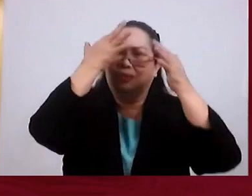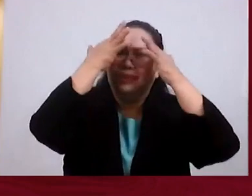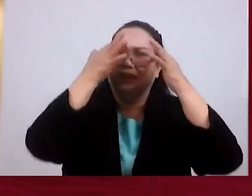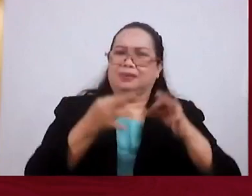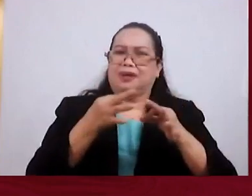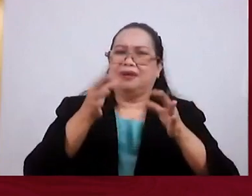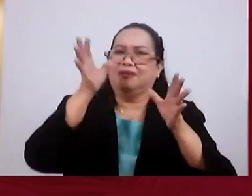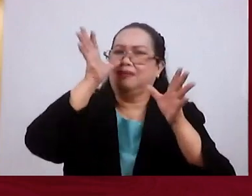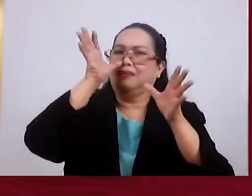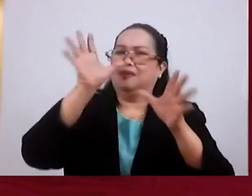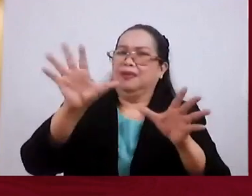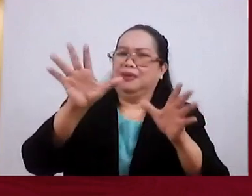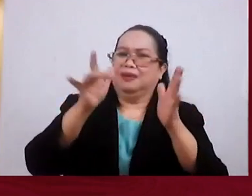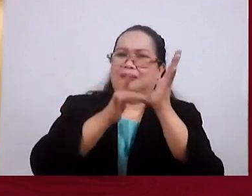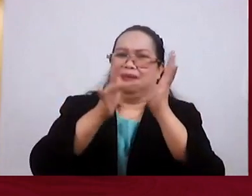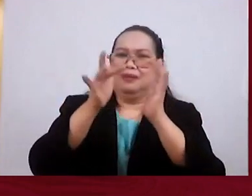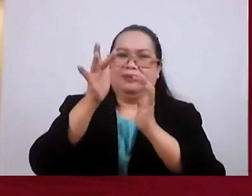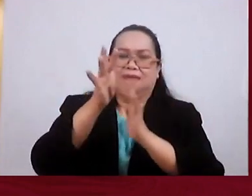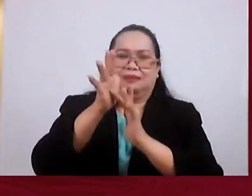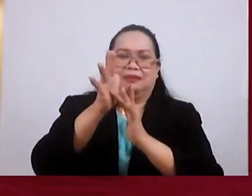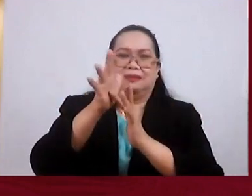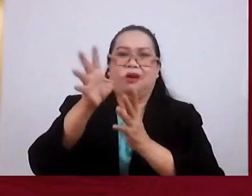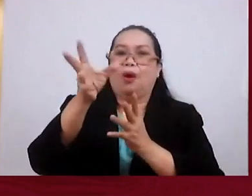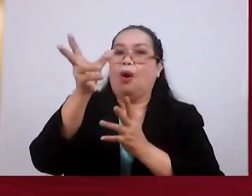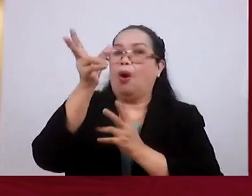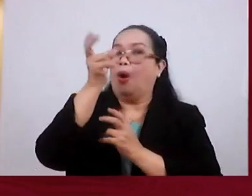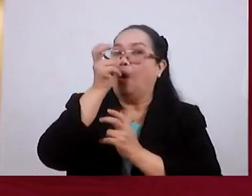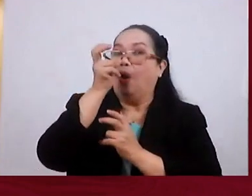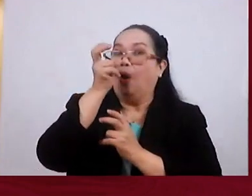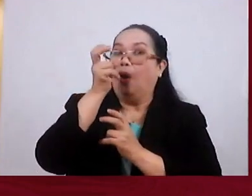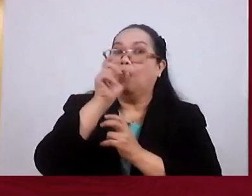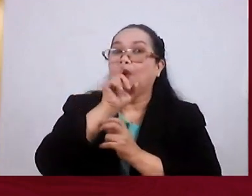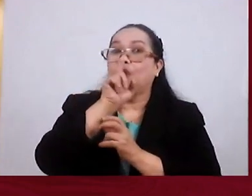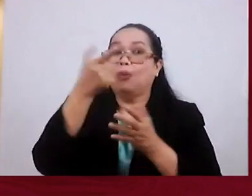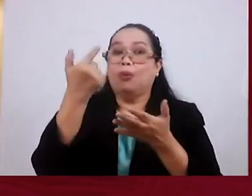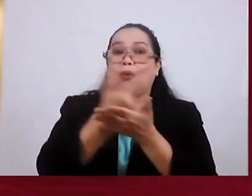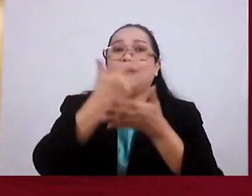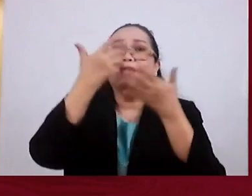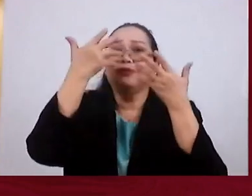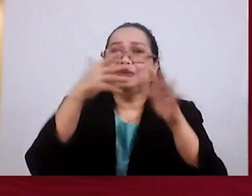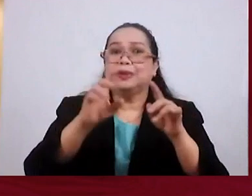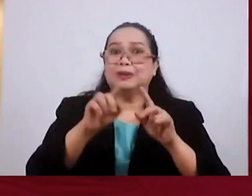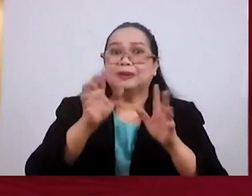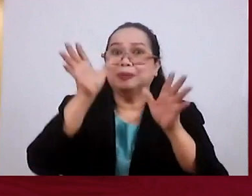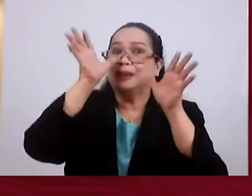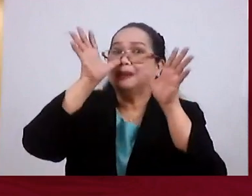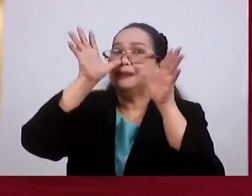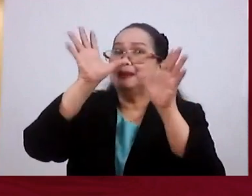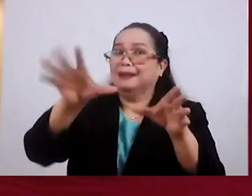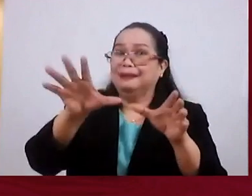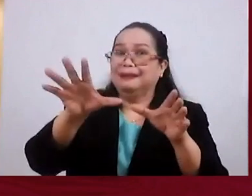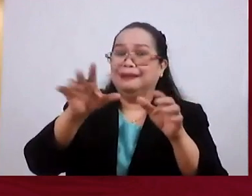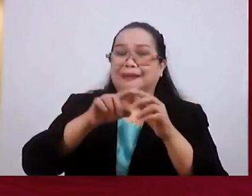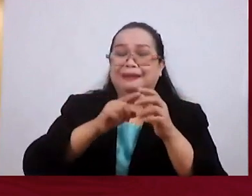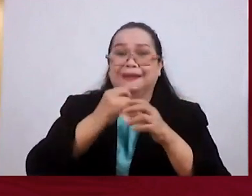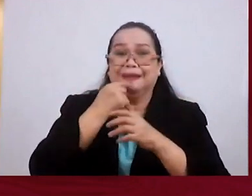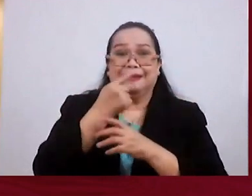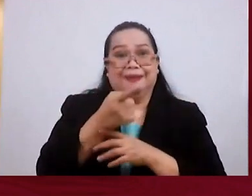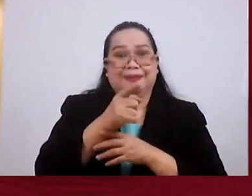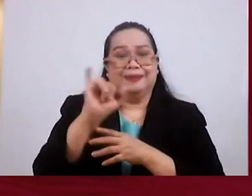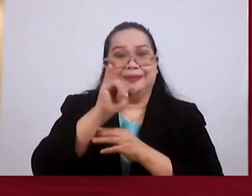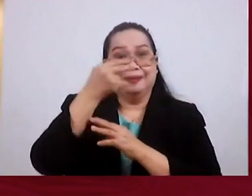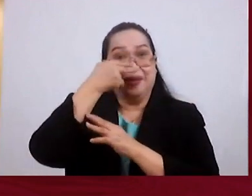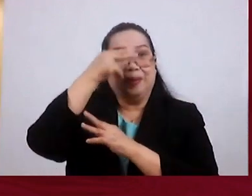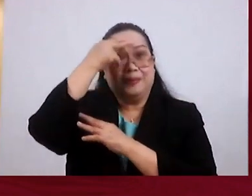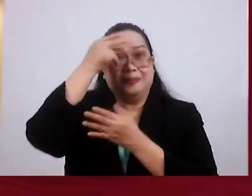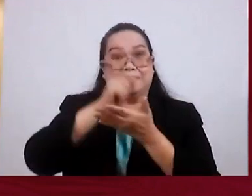After hearing the gospel. And that is why the writer of Hebrews is now saying,